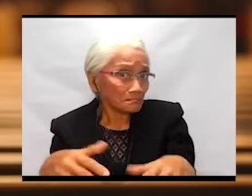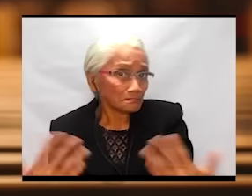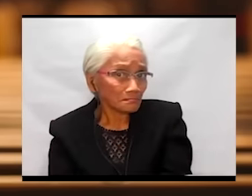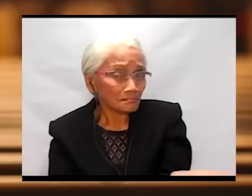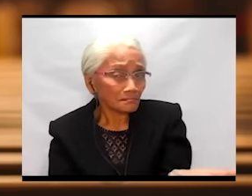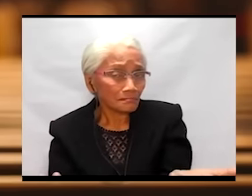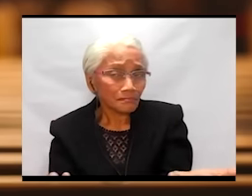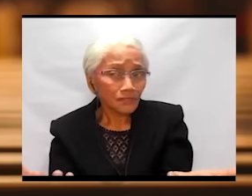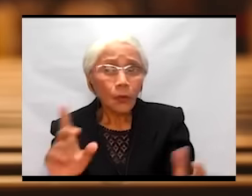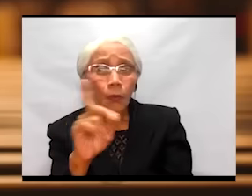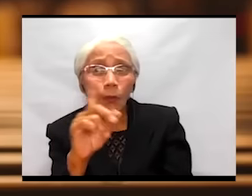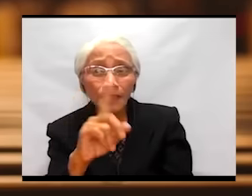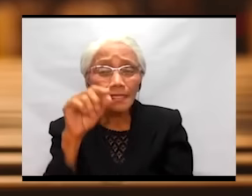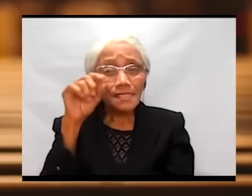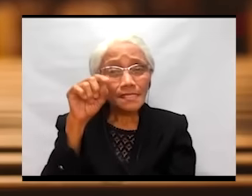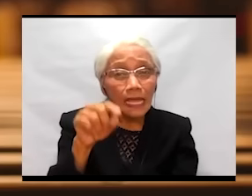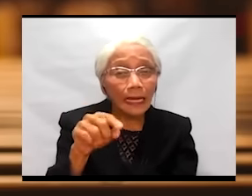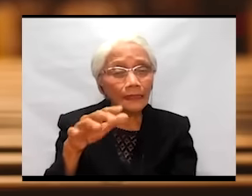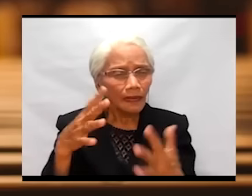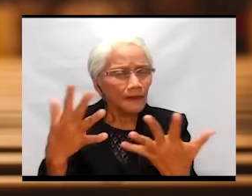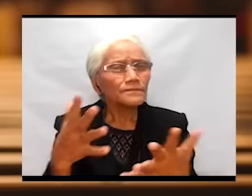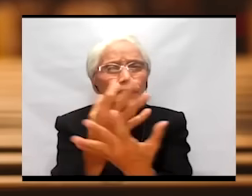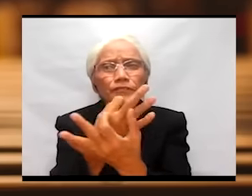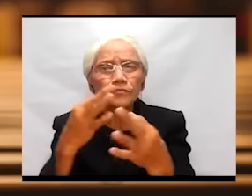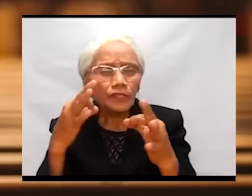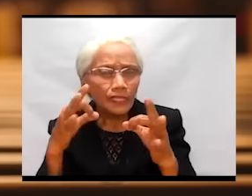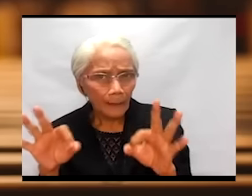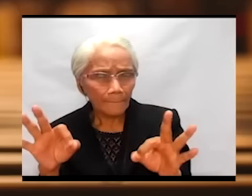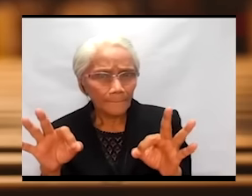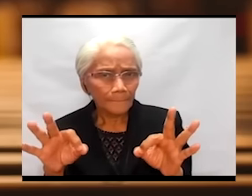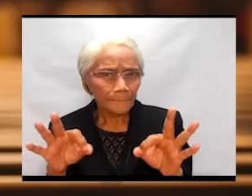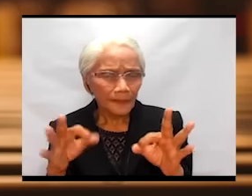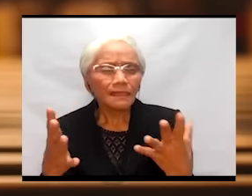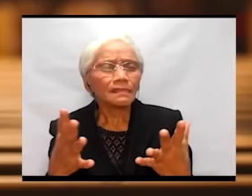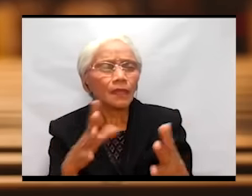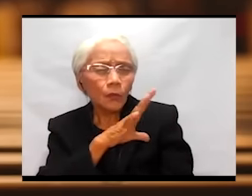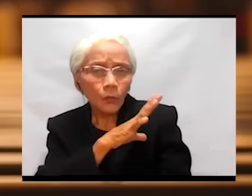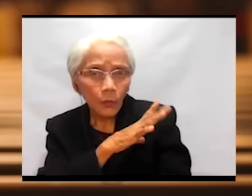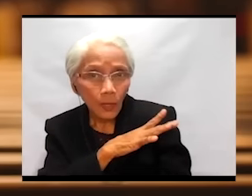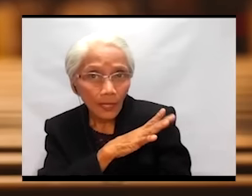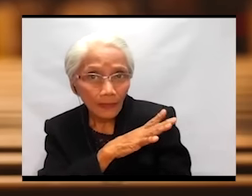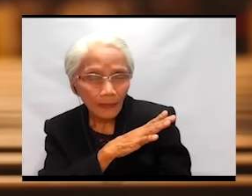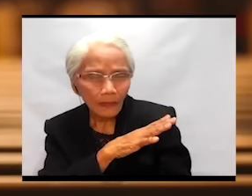were waiting for or expecting to happen?